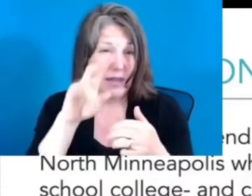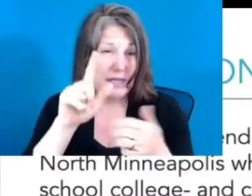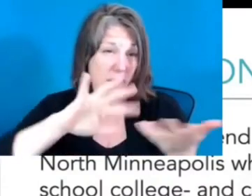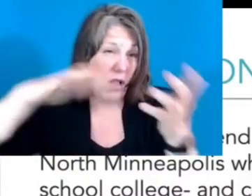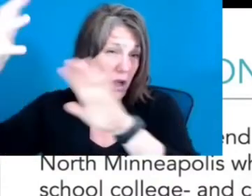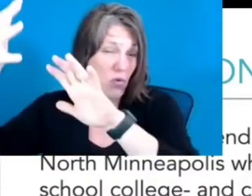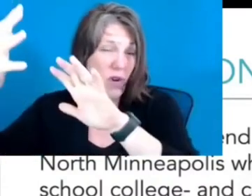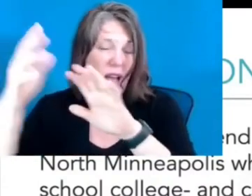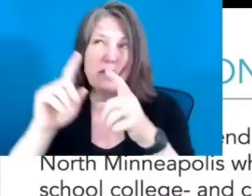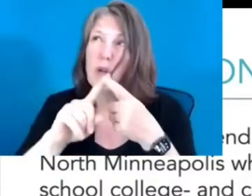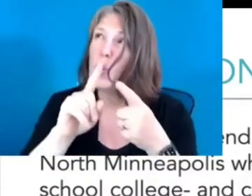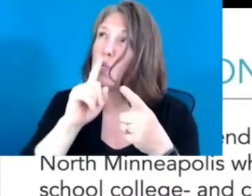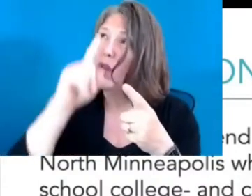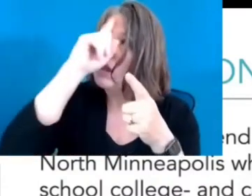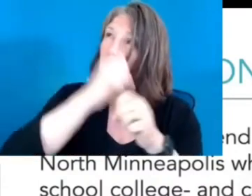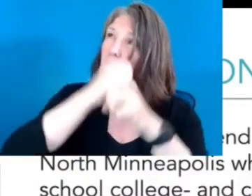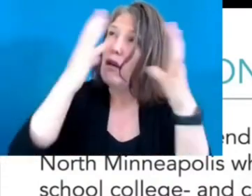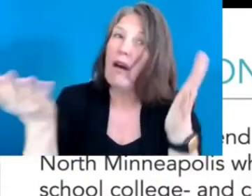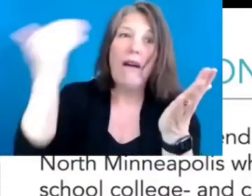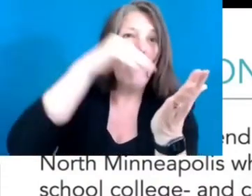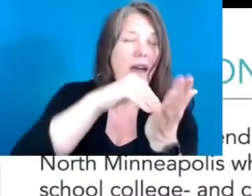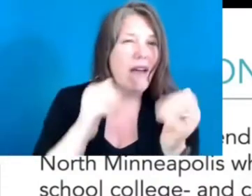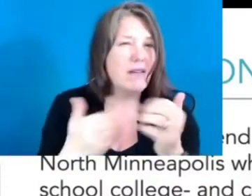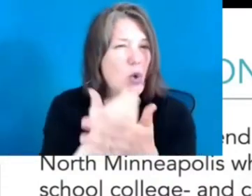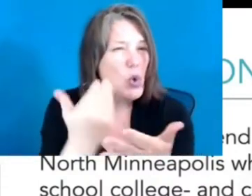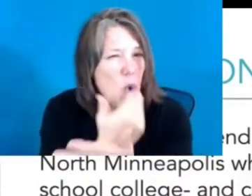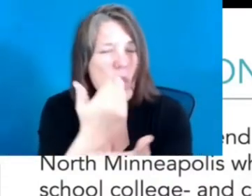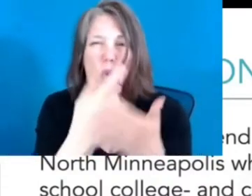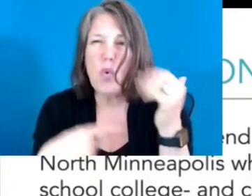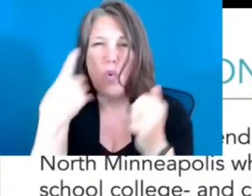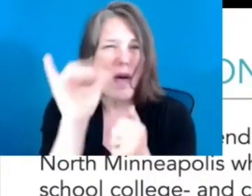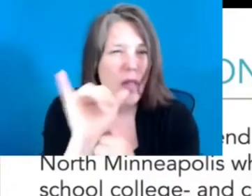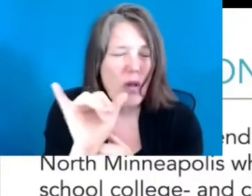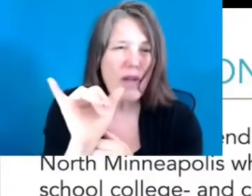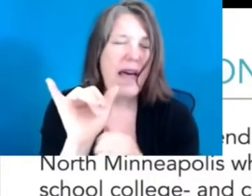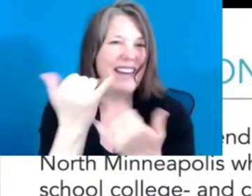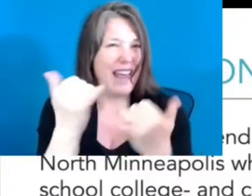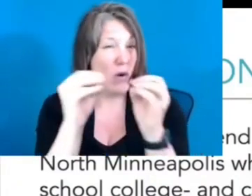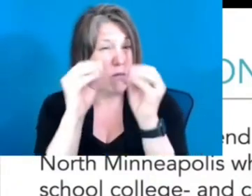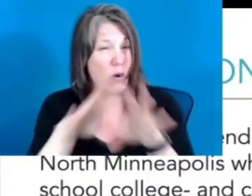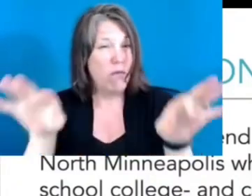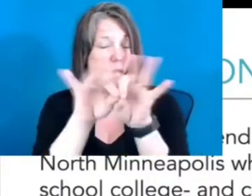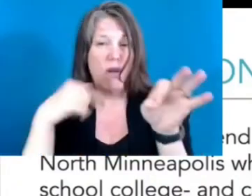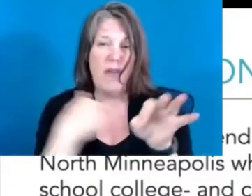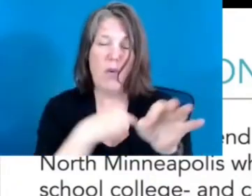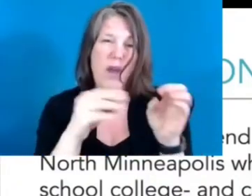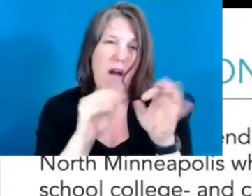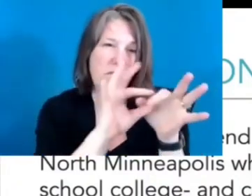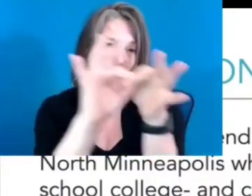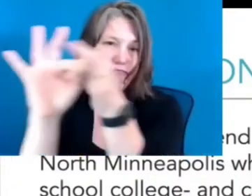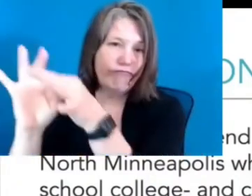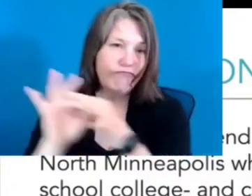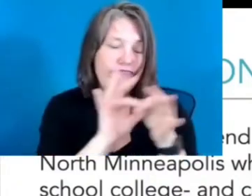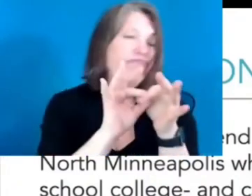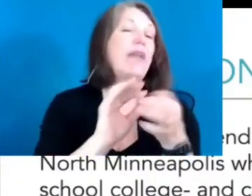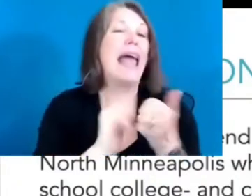reimagine how we do education, it becomes more important that we are united in the way that we